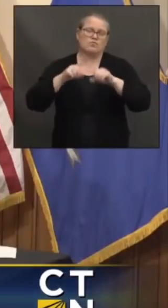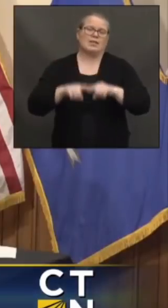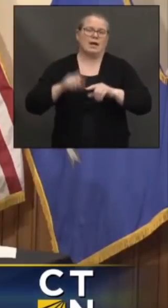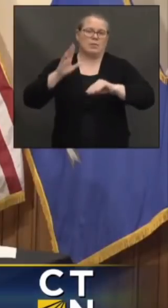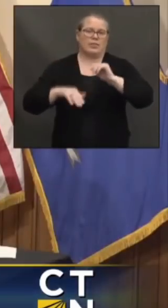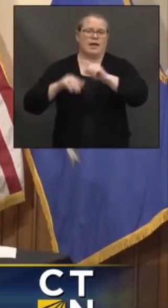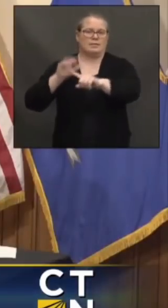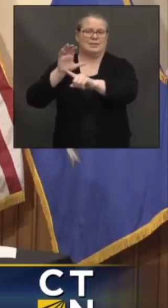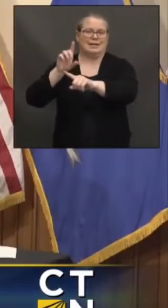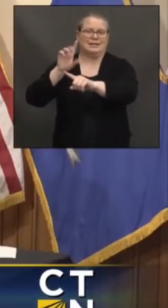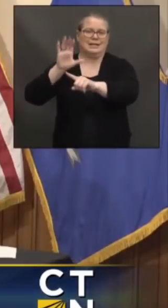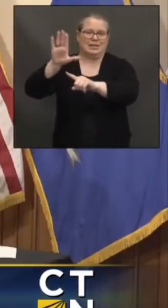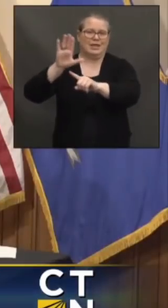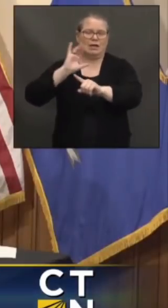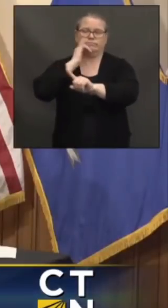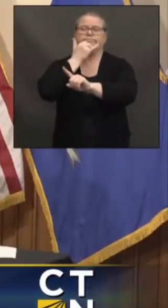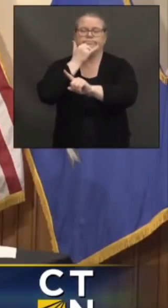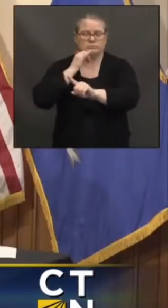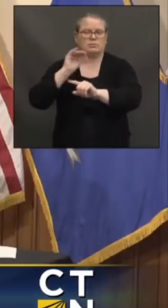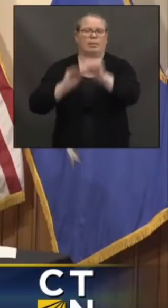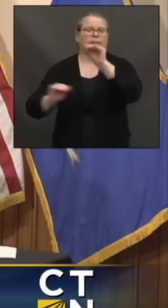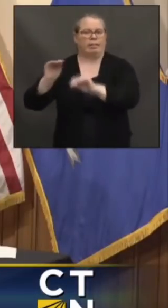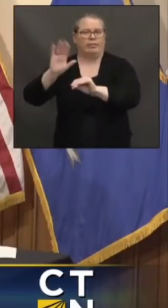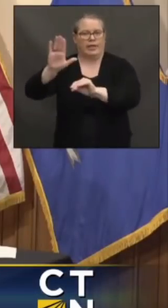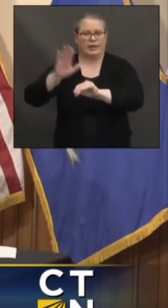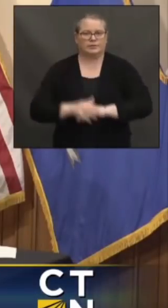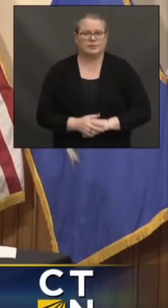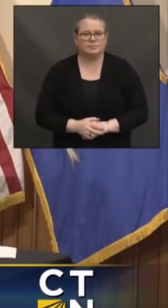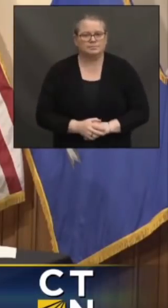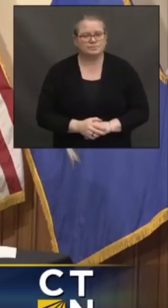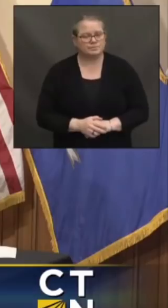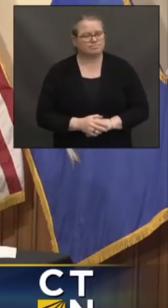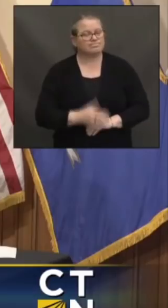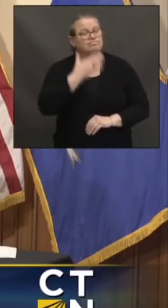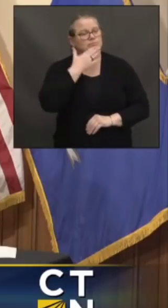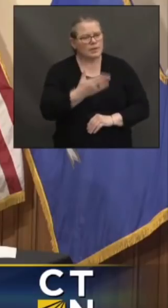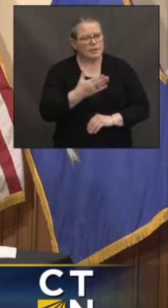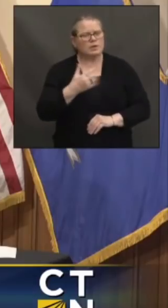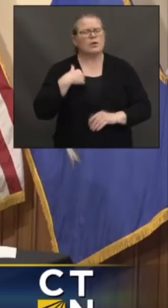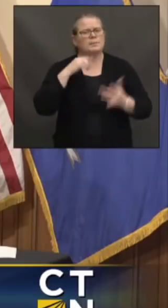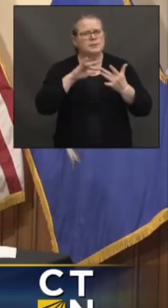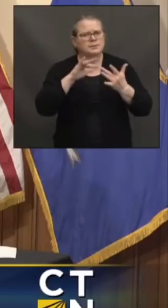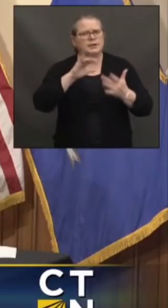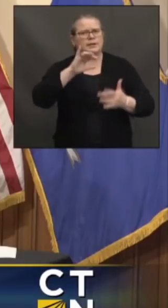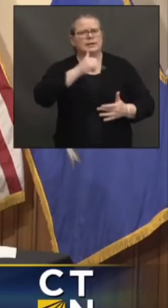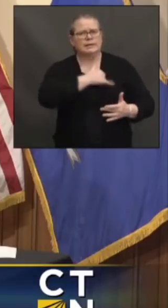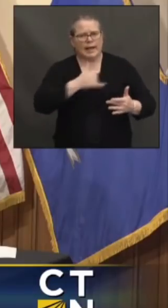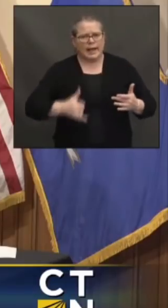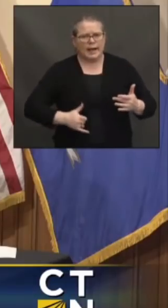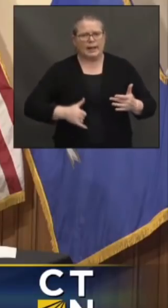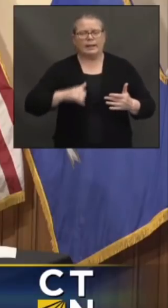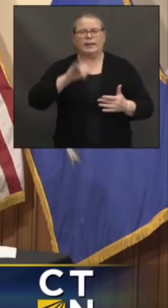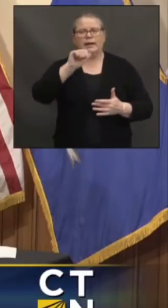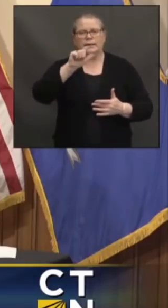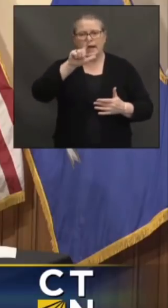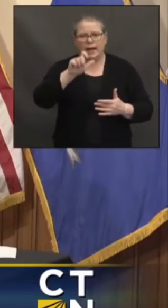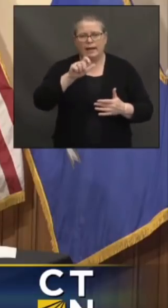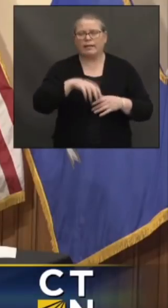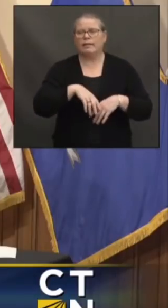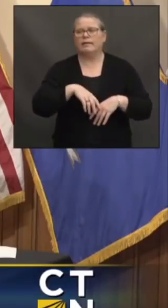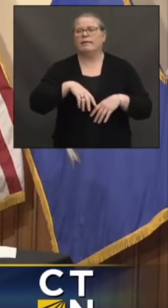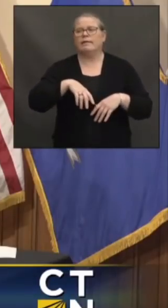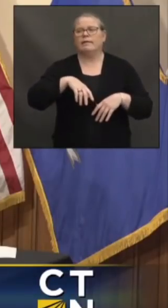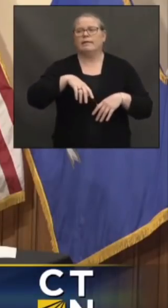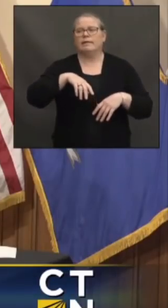Okay. Thank you. And we've spoken with two professors at Yale, an epidemiologist and infectious disease doctor and